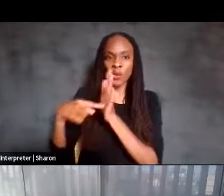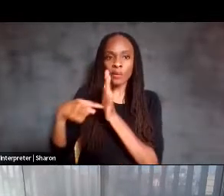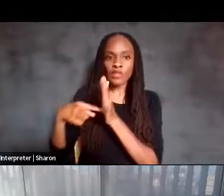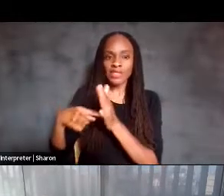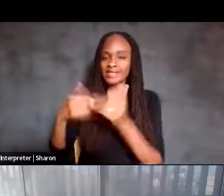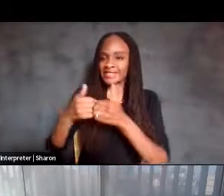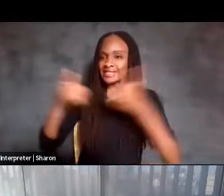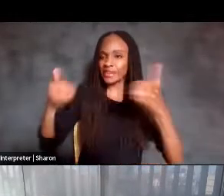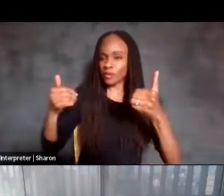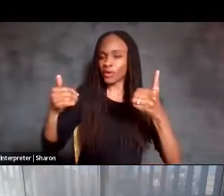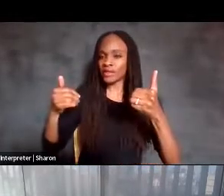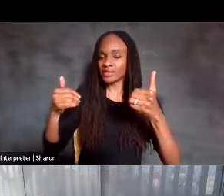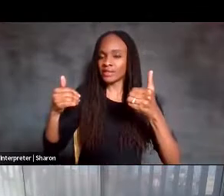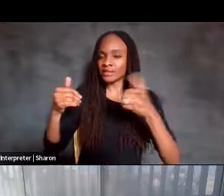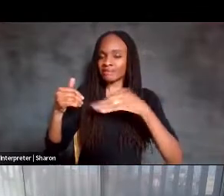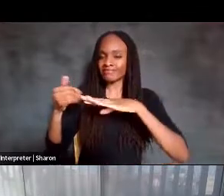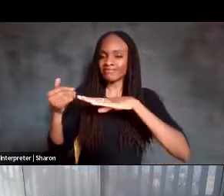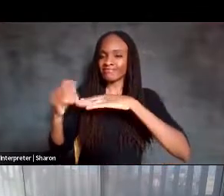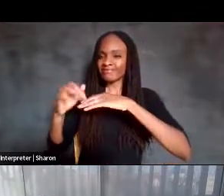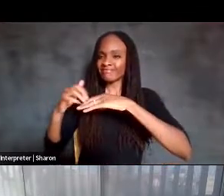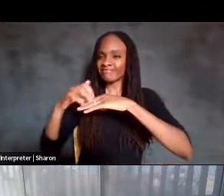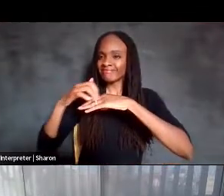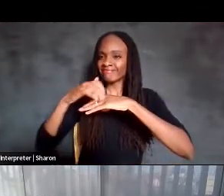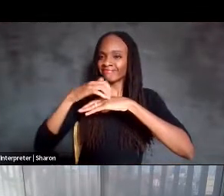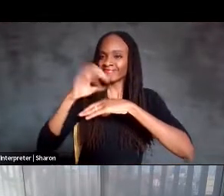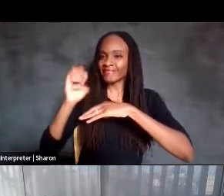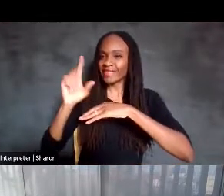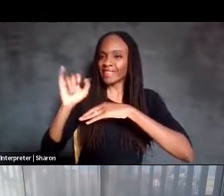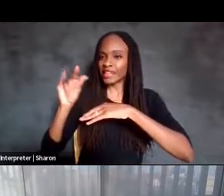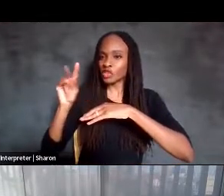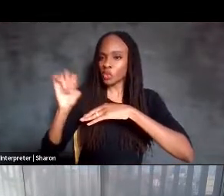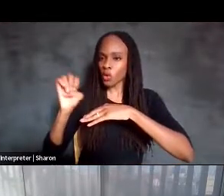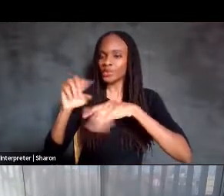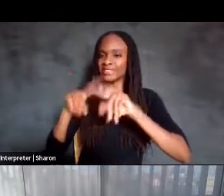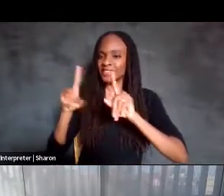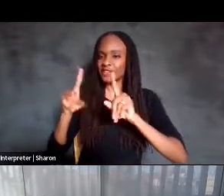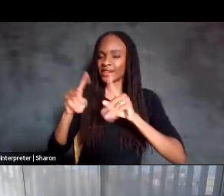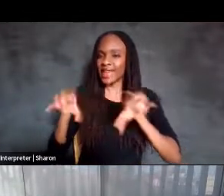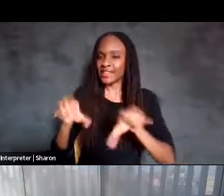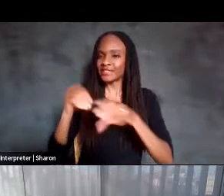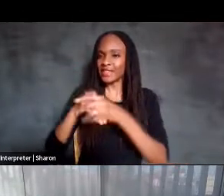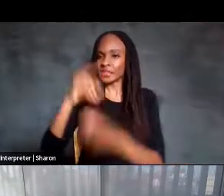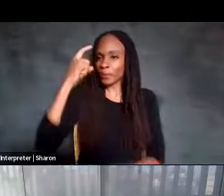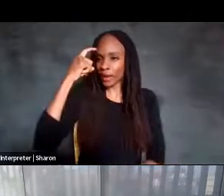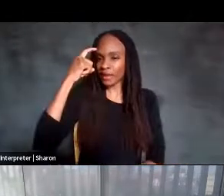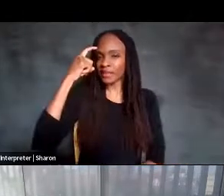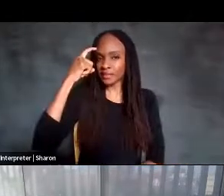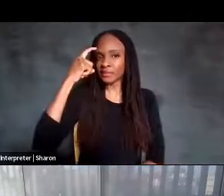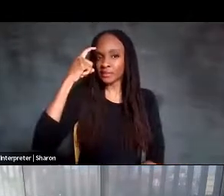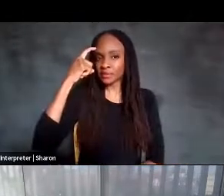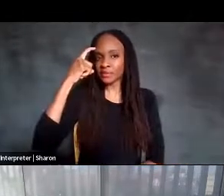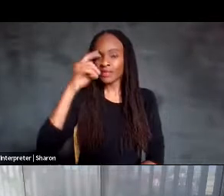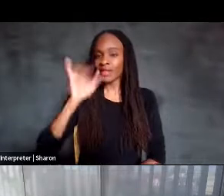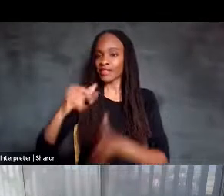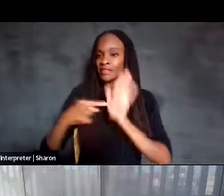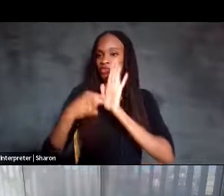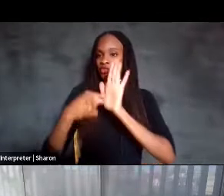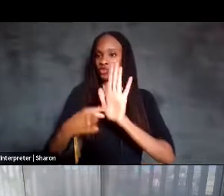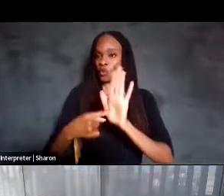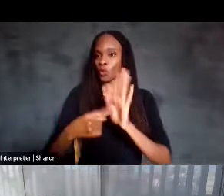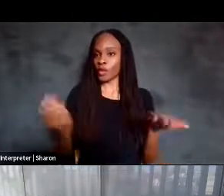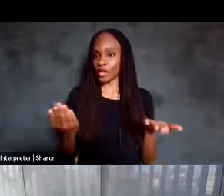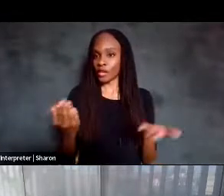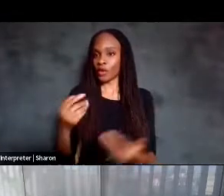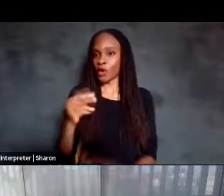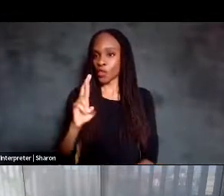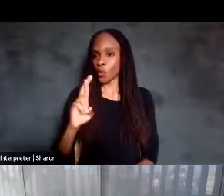electrode measuring different activity in the brain, and that's kind of illustrated then here on